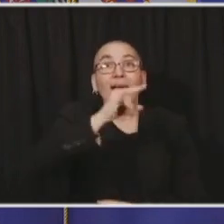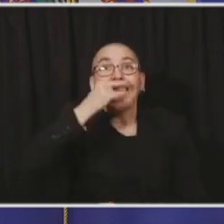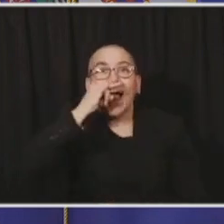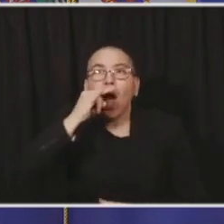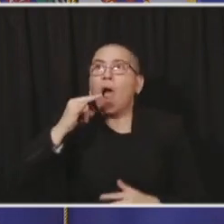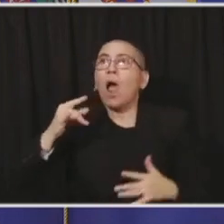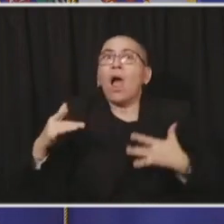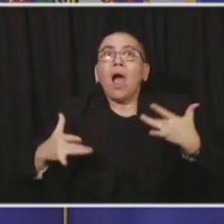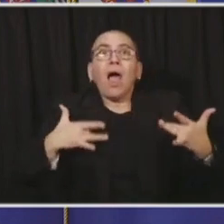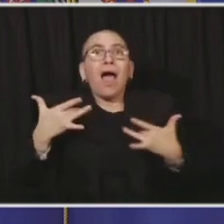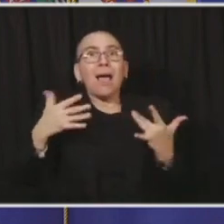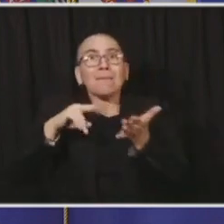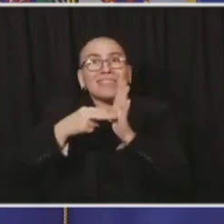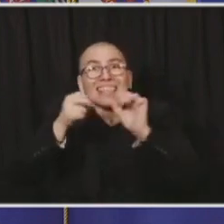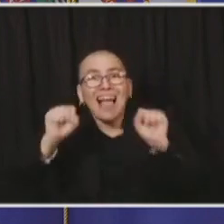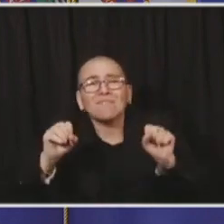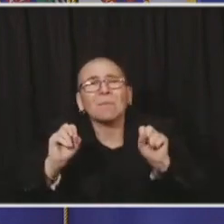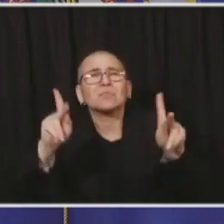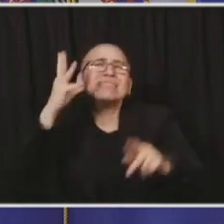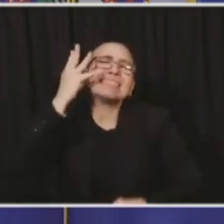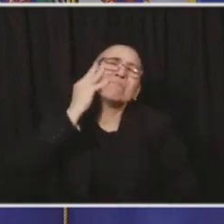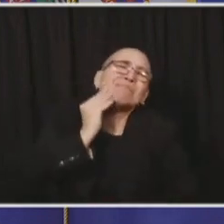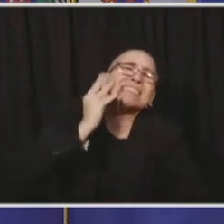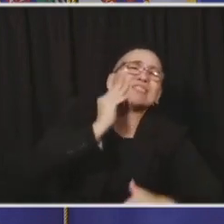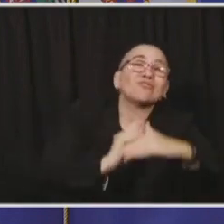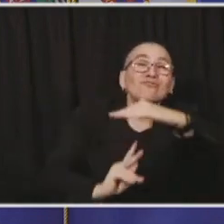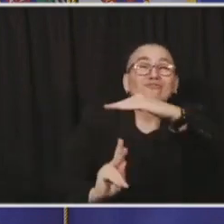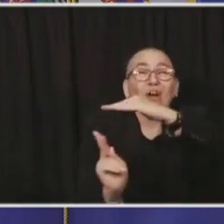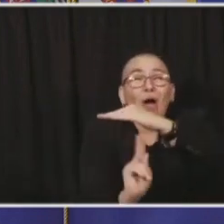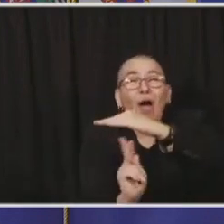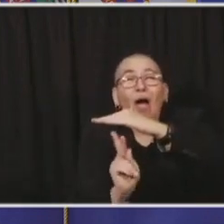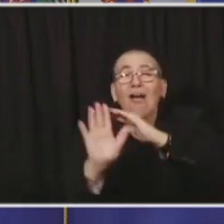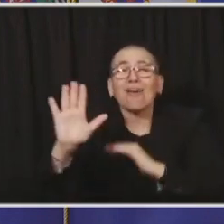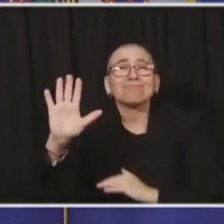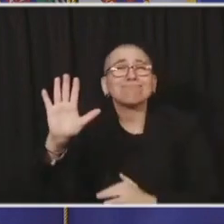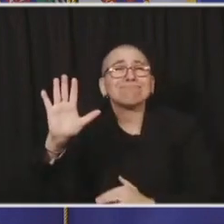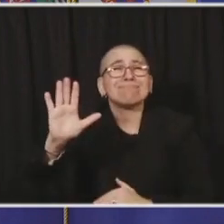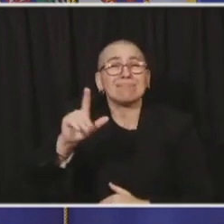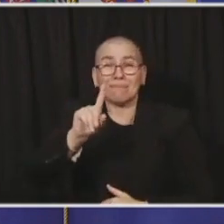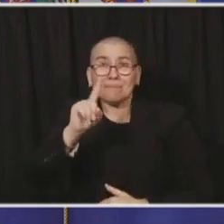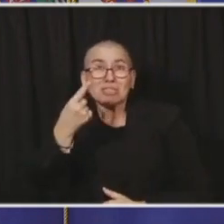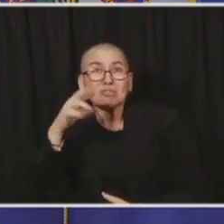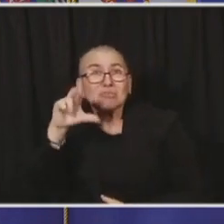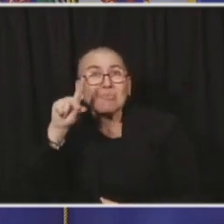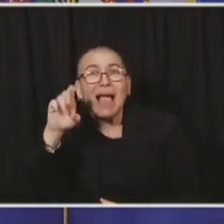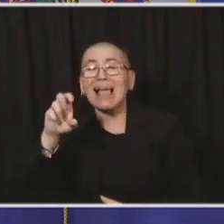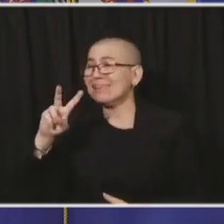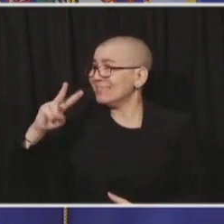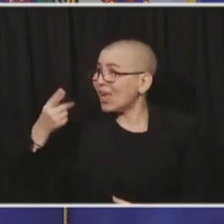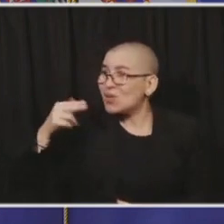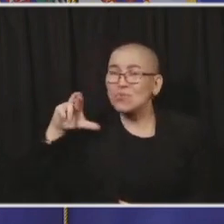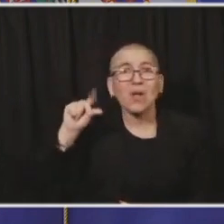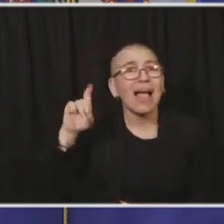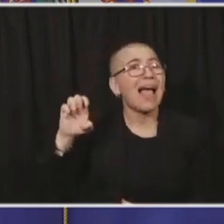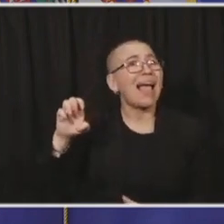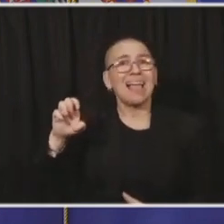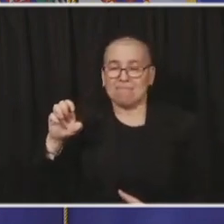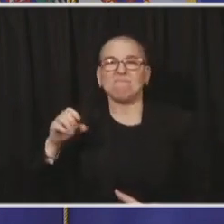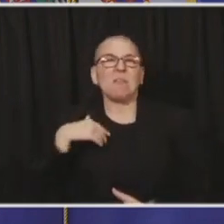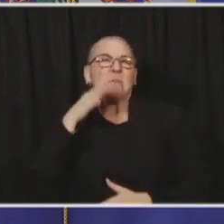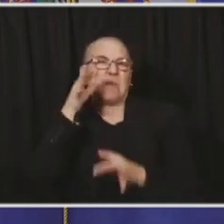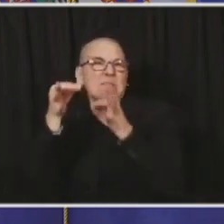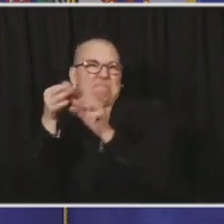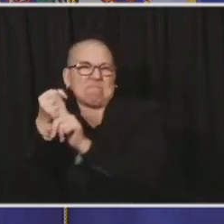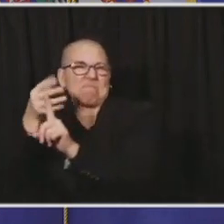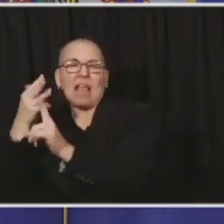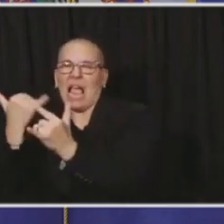in person in that classroom and those first and second graders. And the way we'll do this and we'll talk in a little more detail is we'll get the littlest ones in first and we'll start